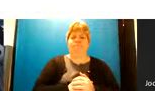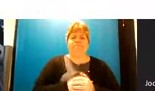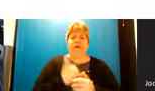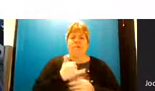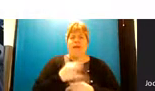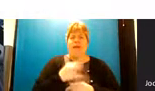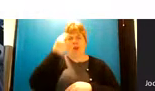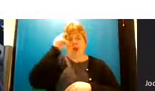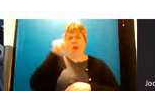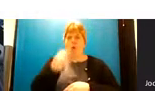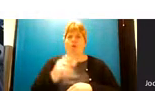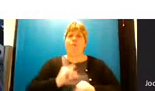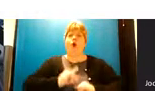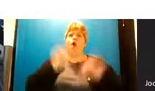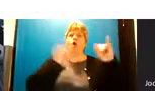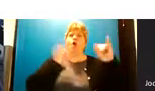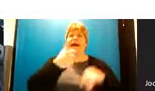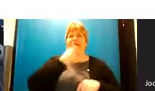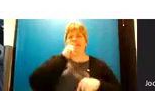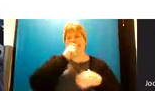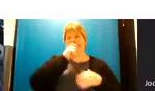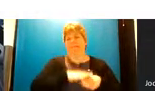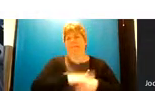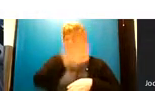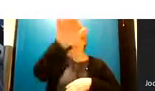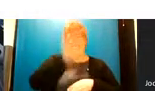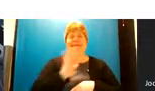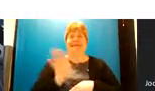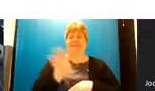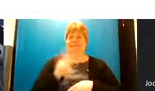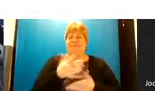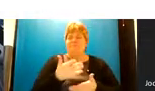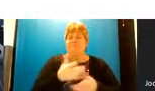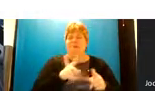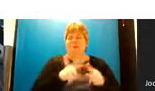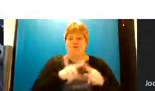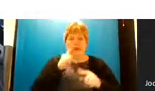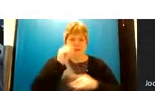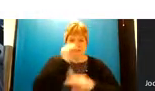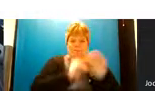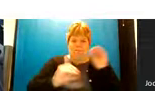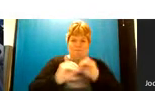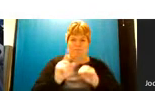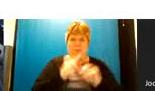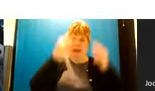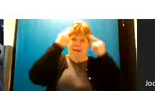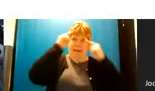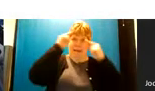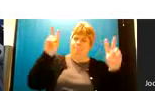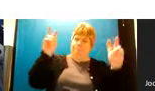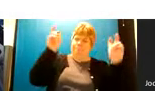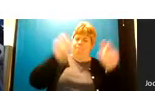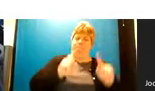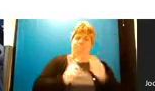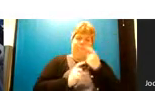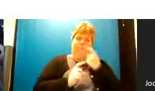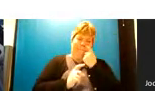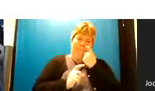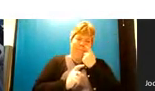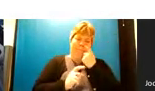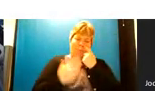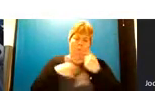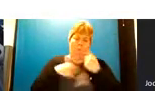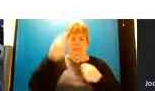these facilities crisis cafes in the longer term we're just working through uh what we call them just just so that it it's a name that really